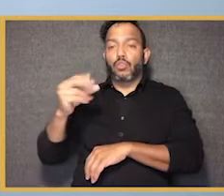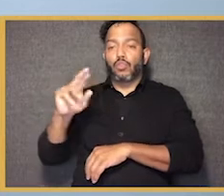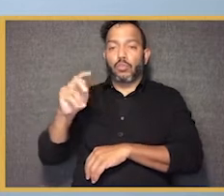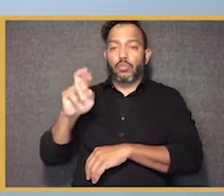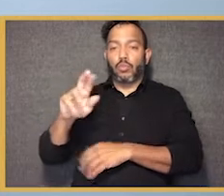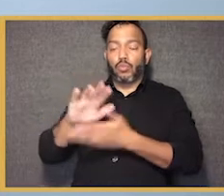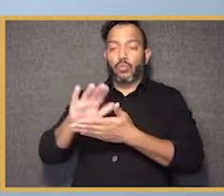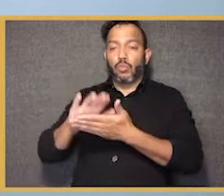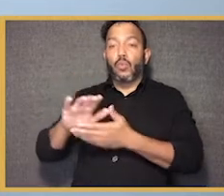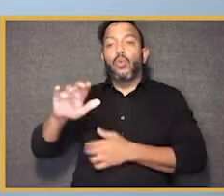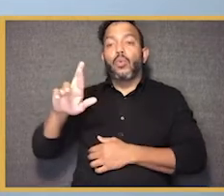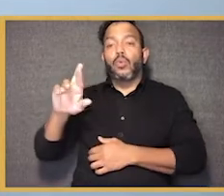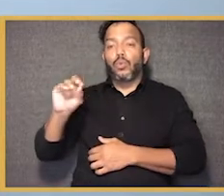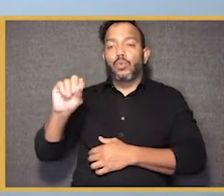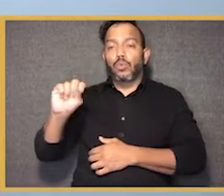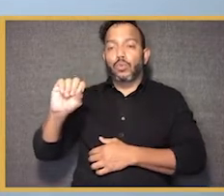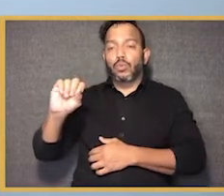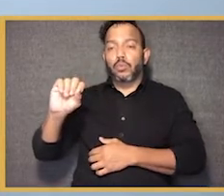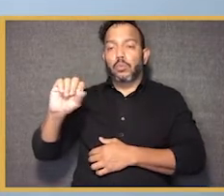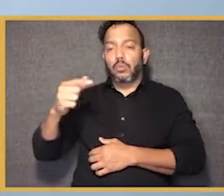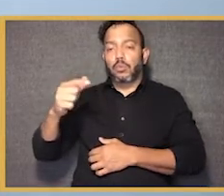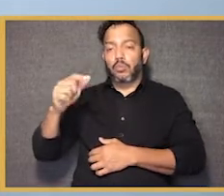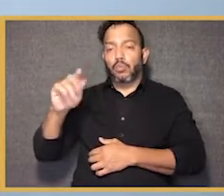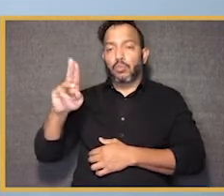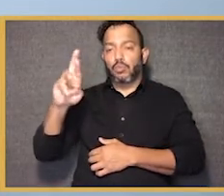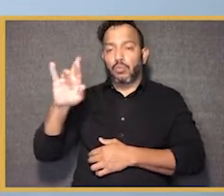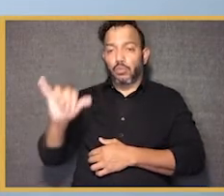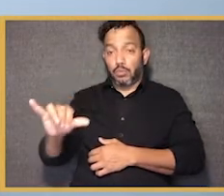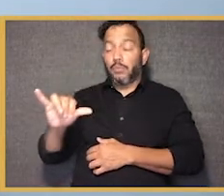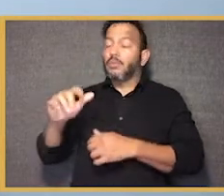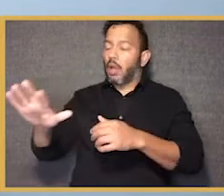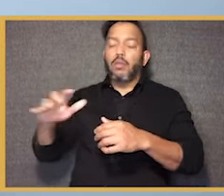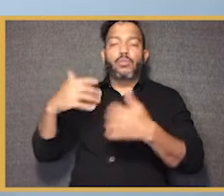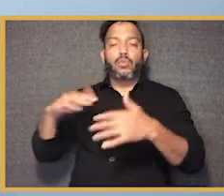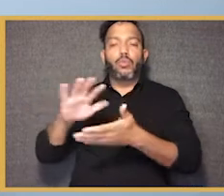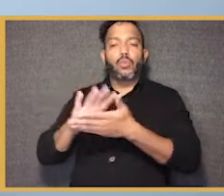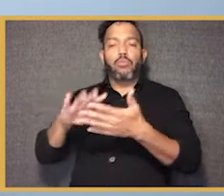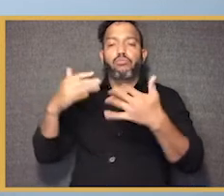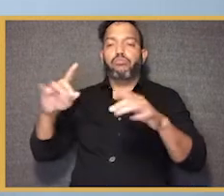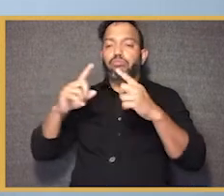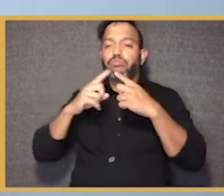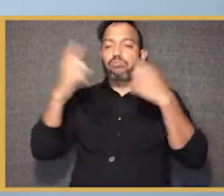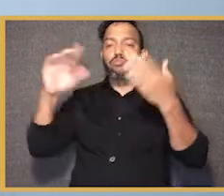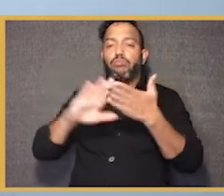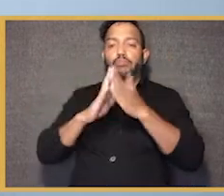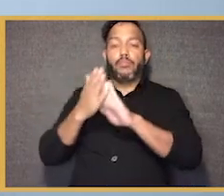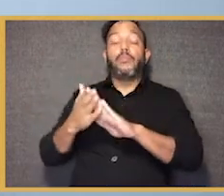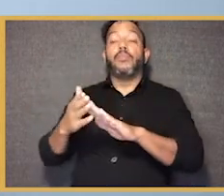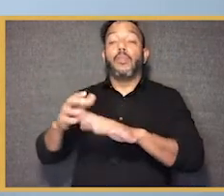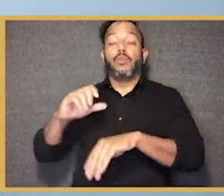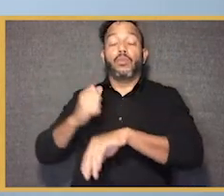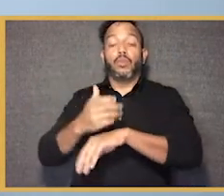highest state exam scores of any urban middle school in Massachusetts. He subsequently became managing director for the